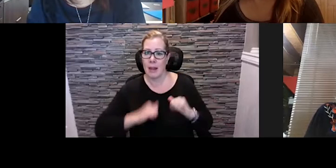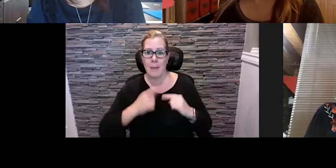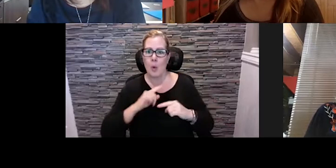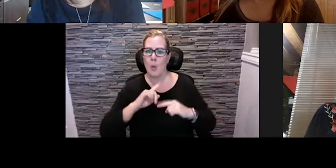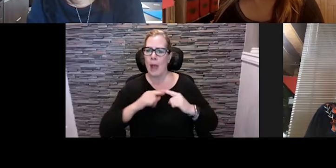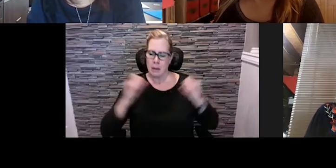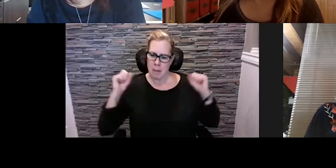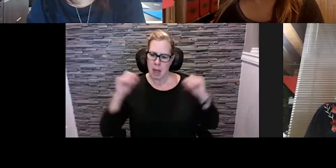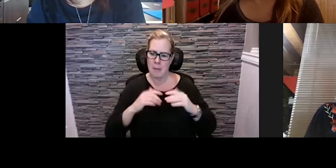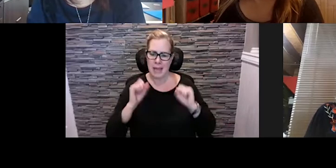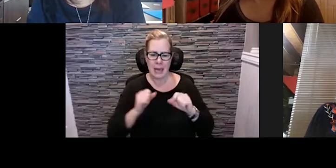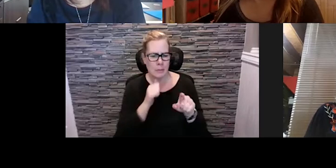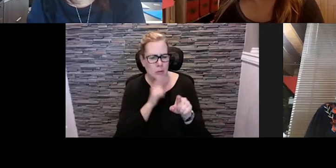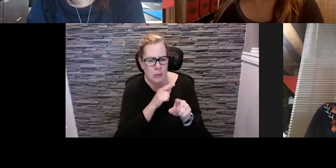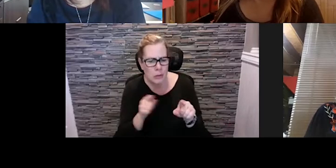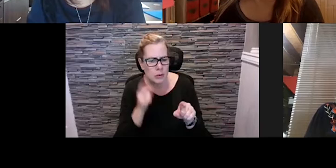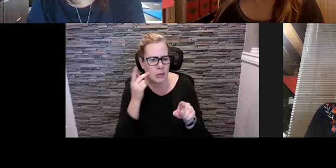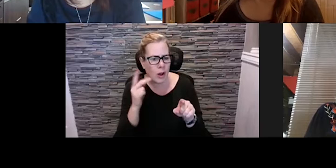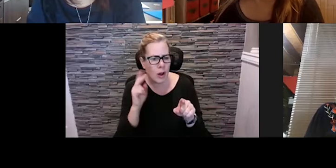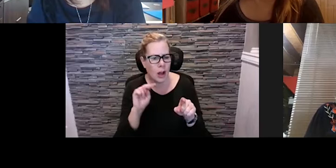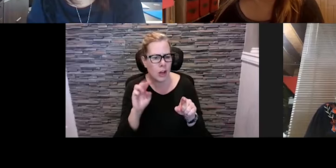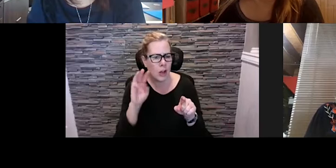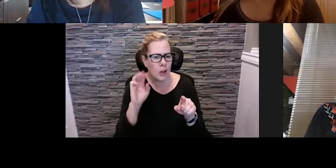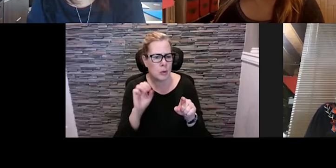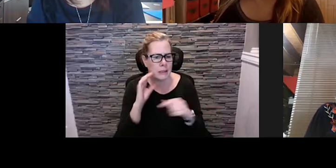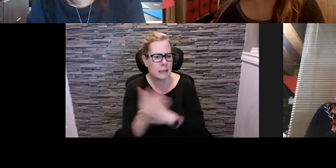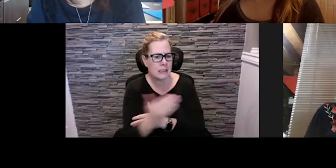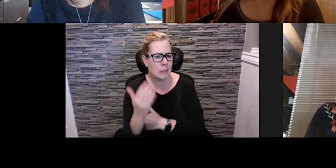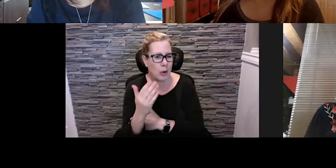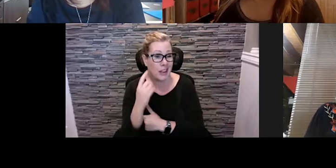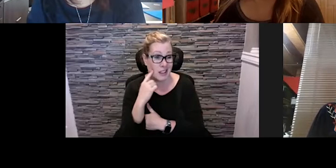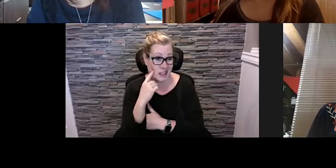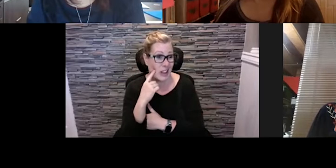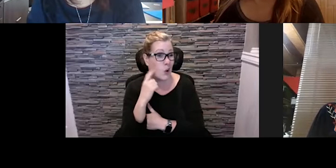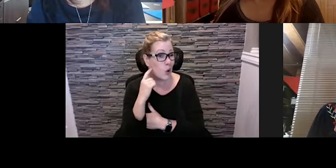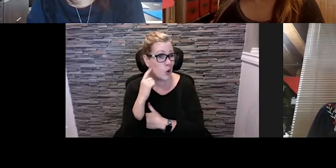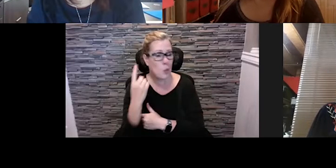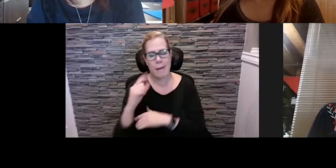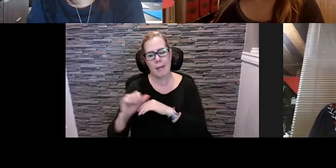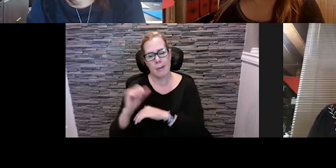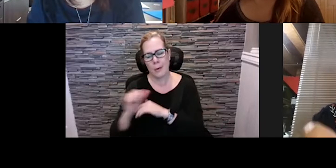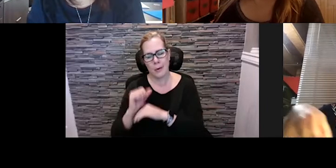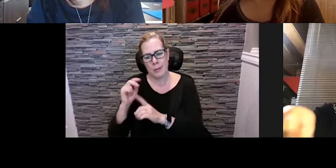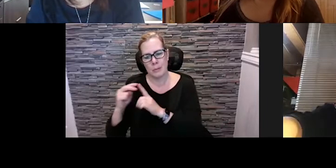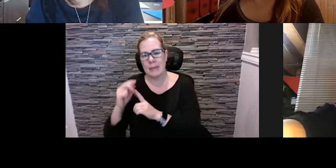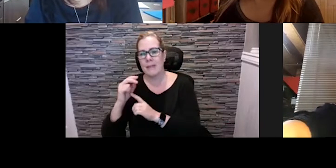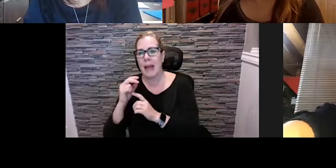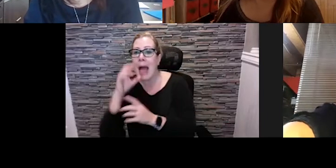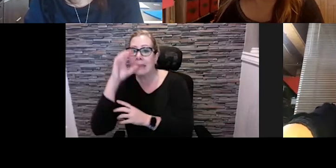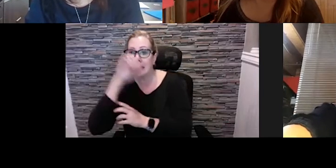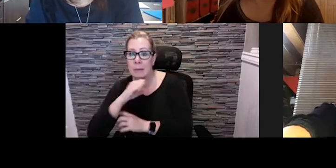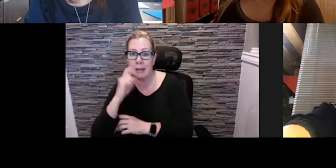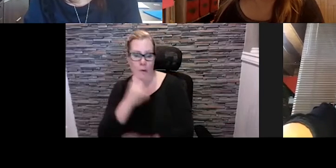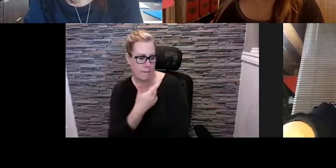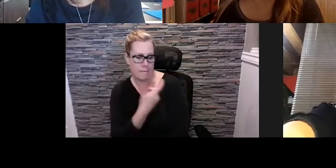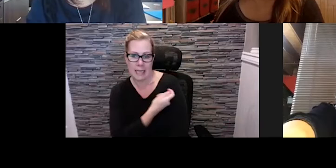saw the news this morning. I heard that there is an estimate from an Alberta perspective that for the vaccinations,